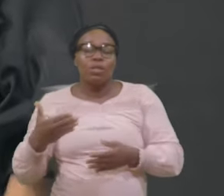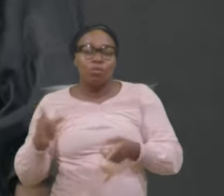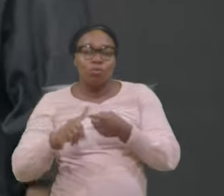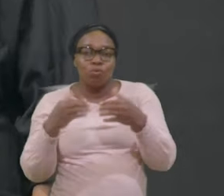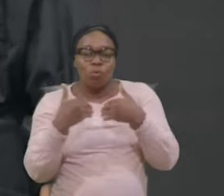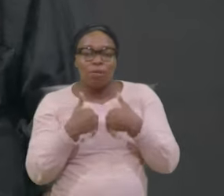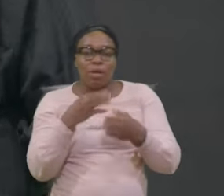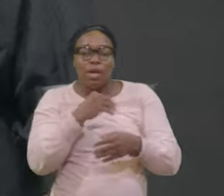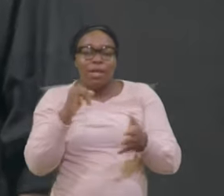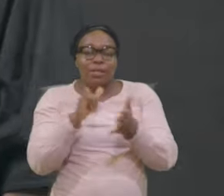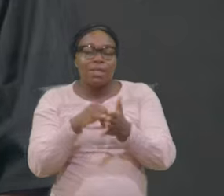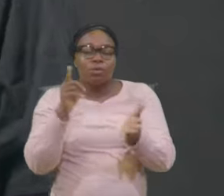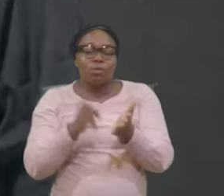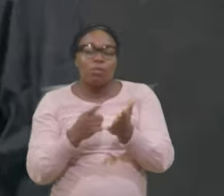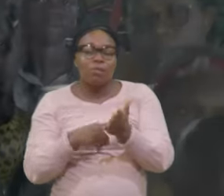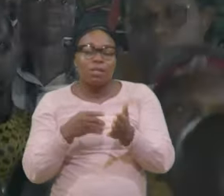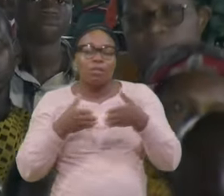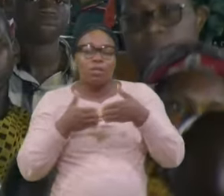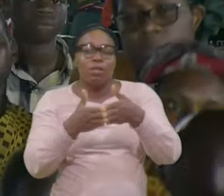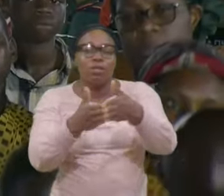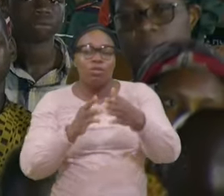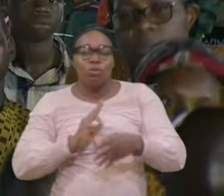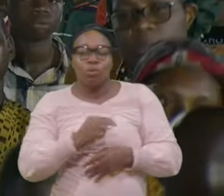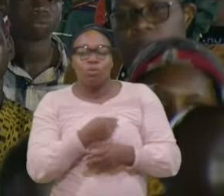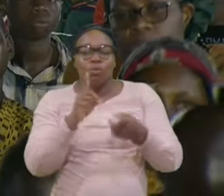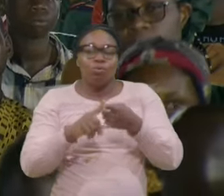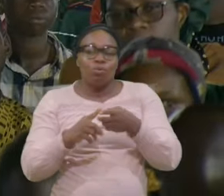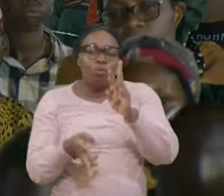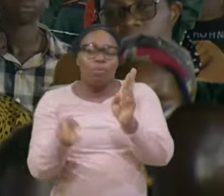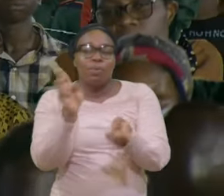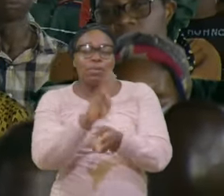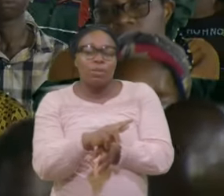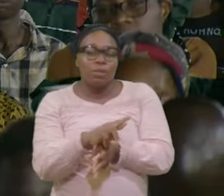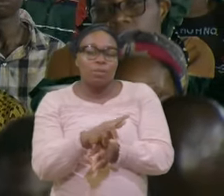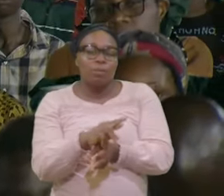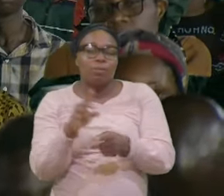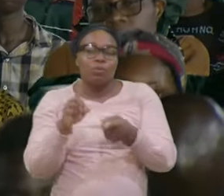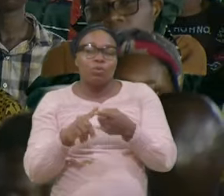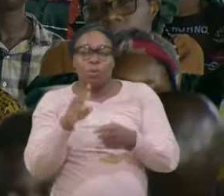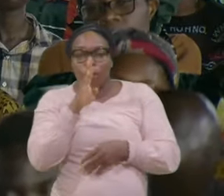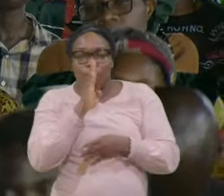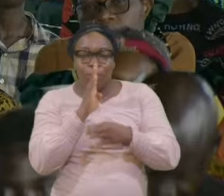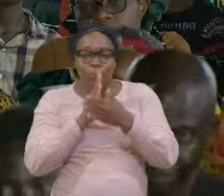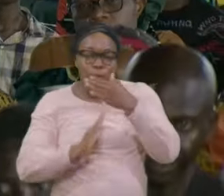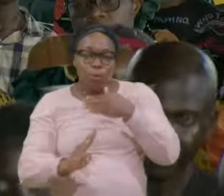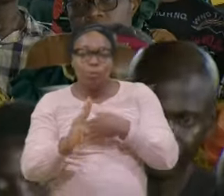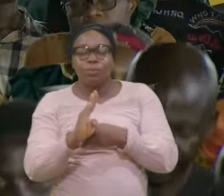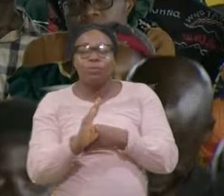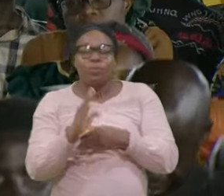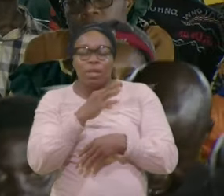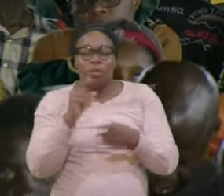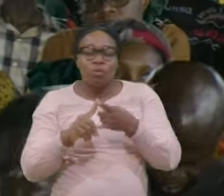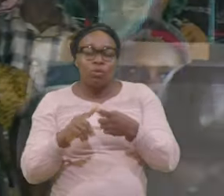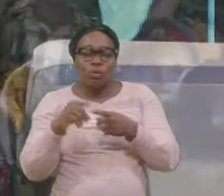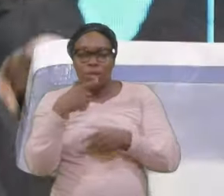Leads us To repentance To repentance And to say I'll go